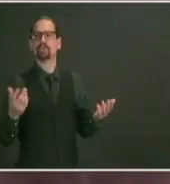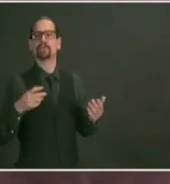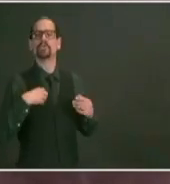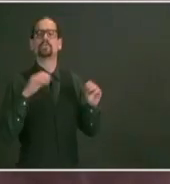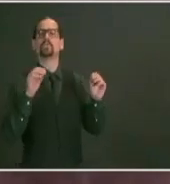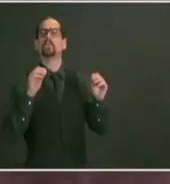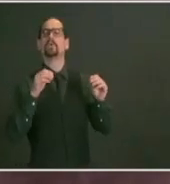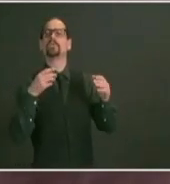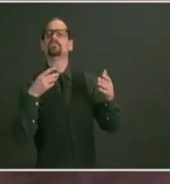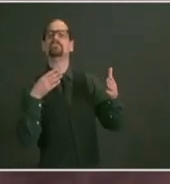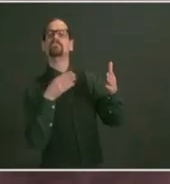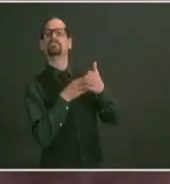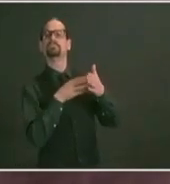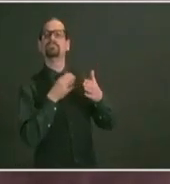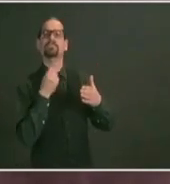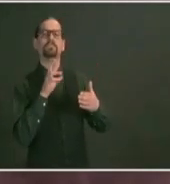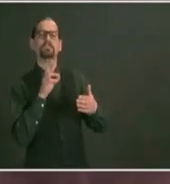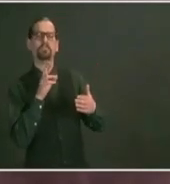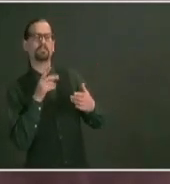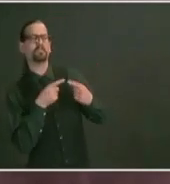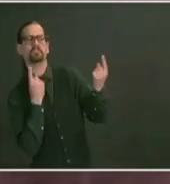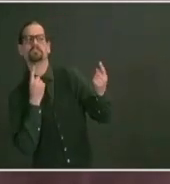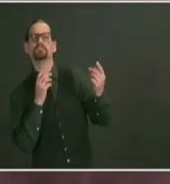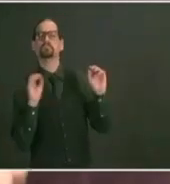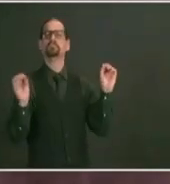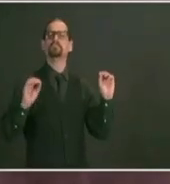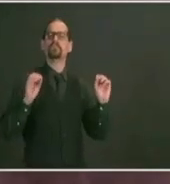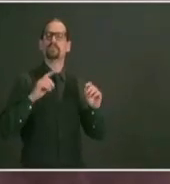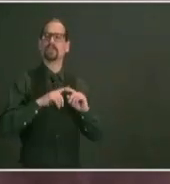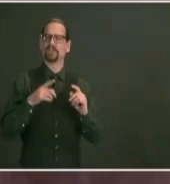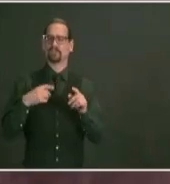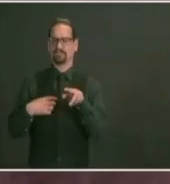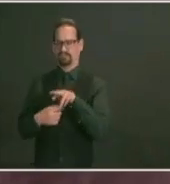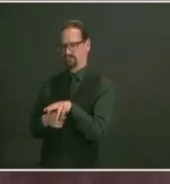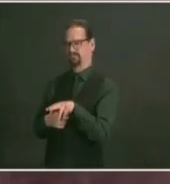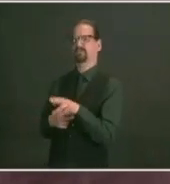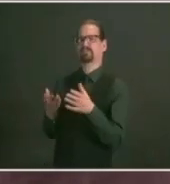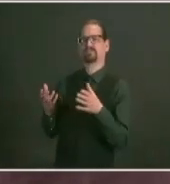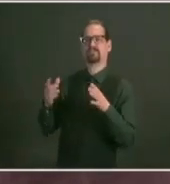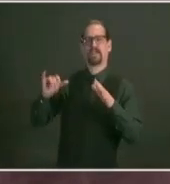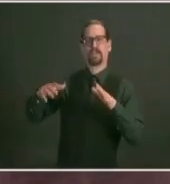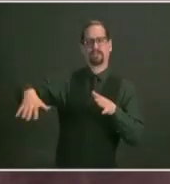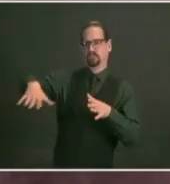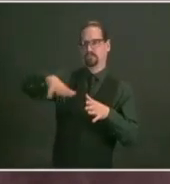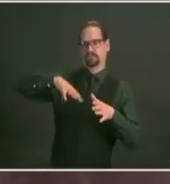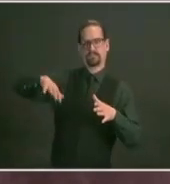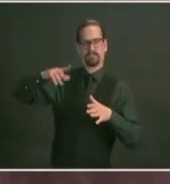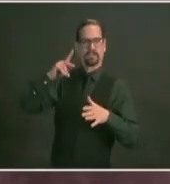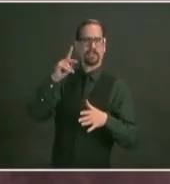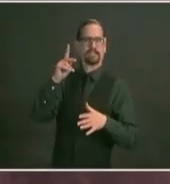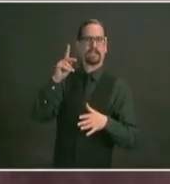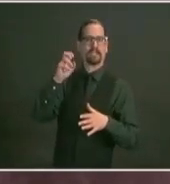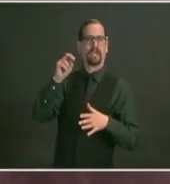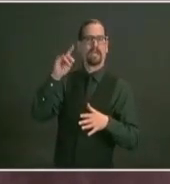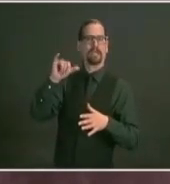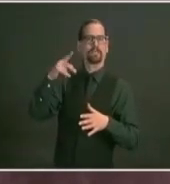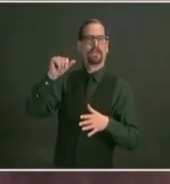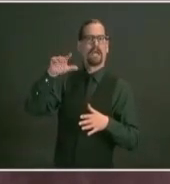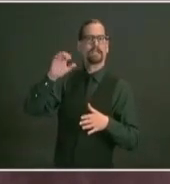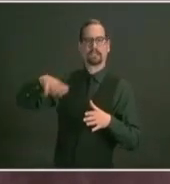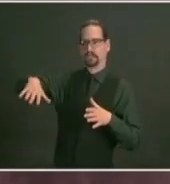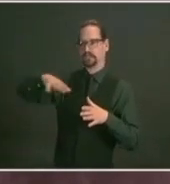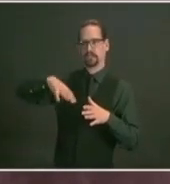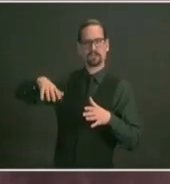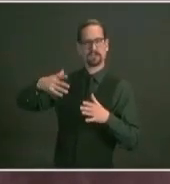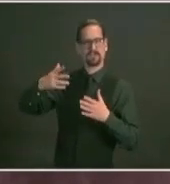waves being spent to the adverse effect of uh kennedy closet for the bus riders i'm just going to answer it the same way 35 million dollars invested in providence